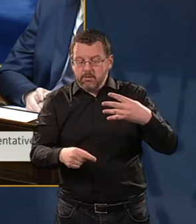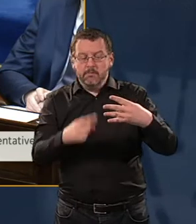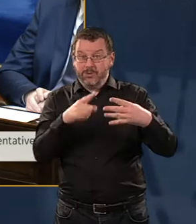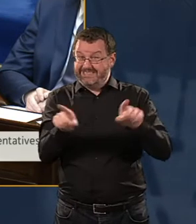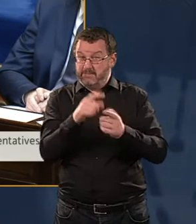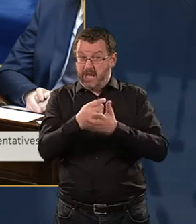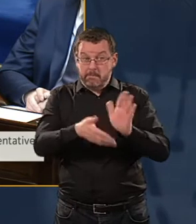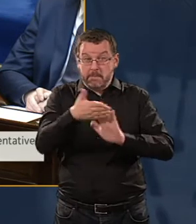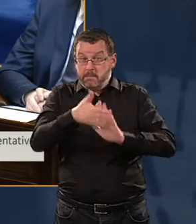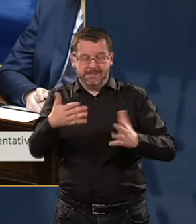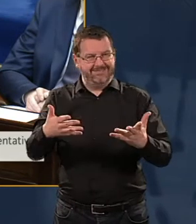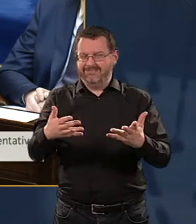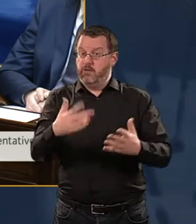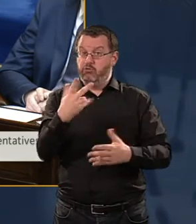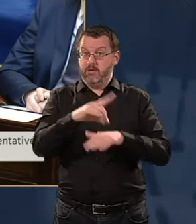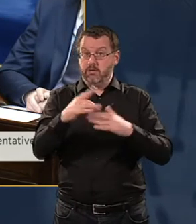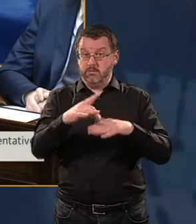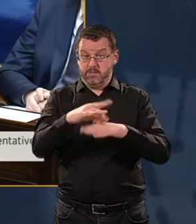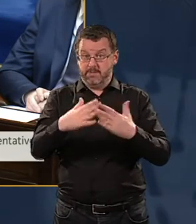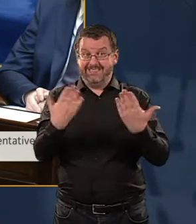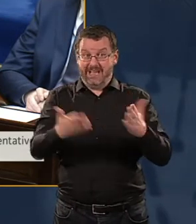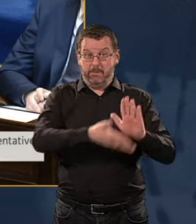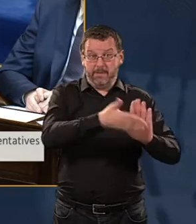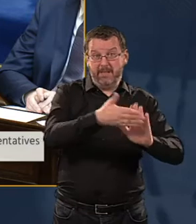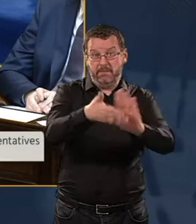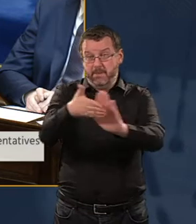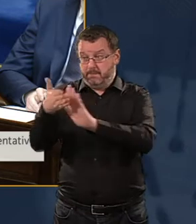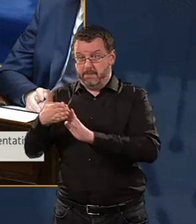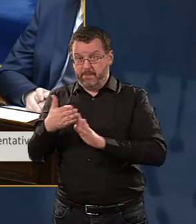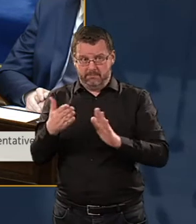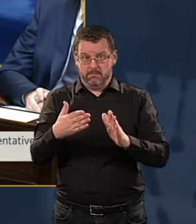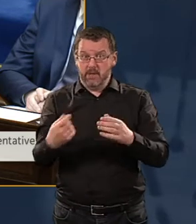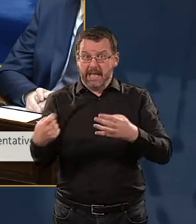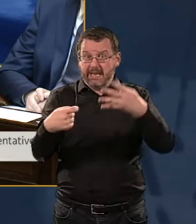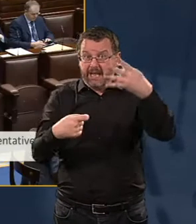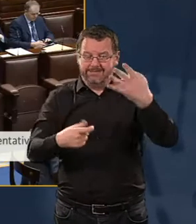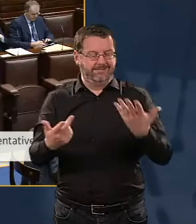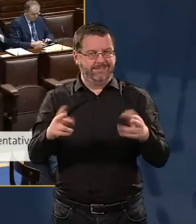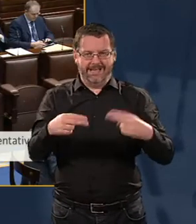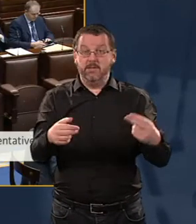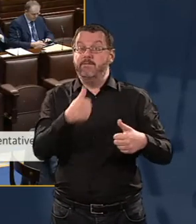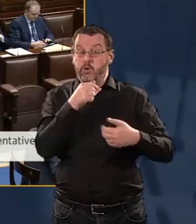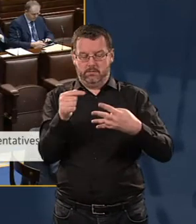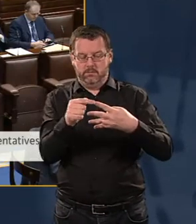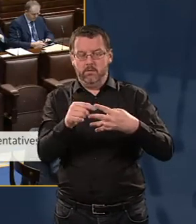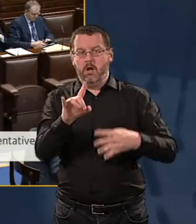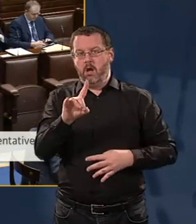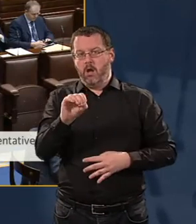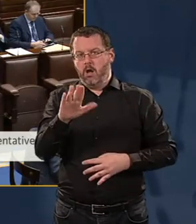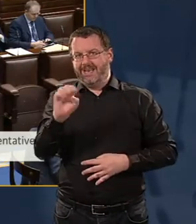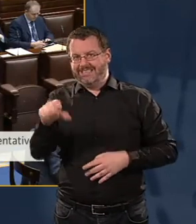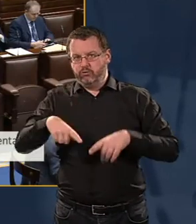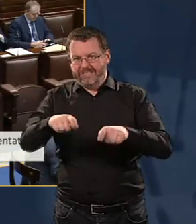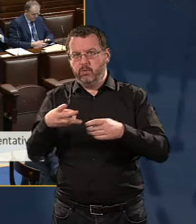We're building three hospitals at the moment. There's only so many hospitals you can build at the one time. So the first one is Hollis Street to move to St.